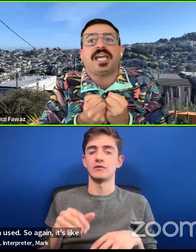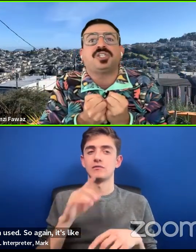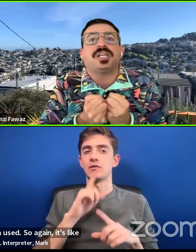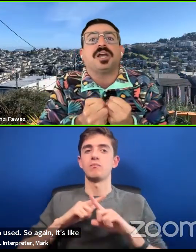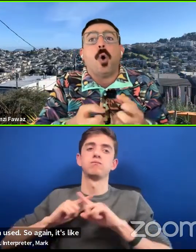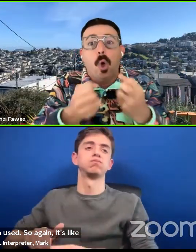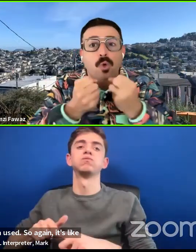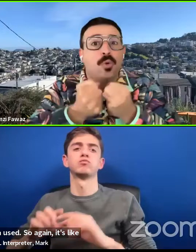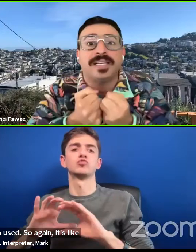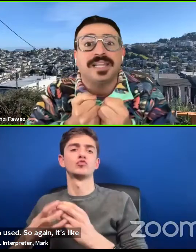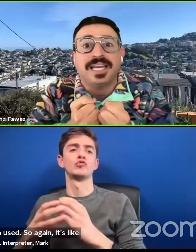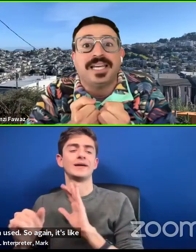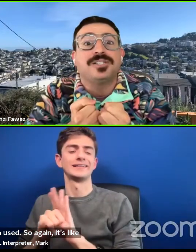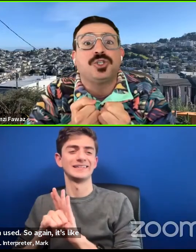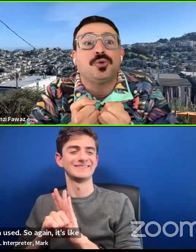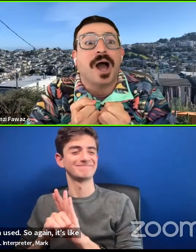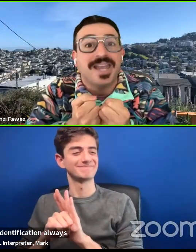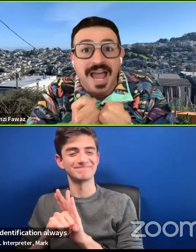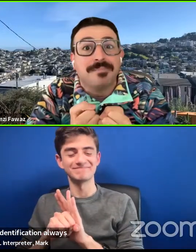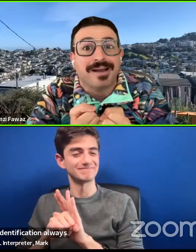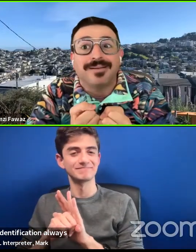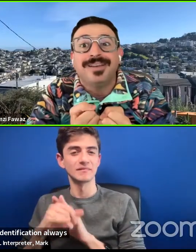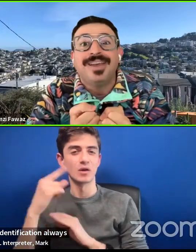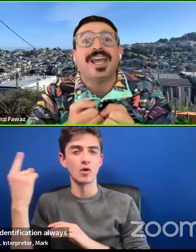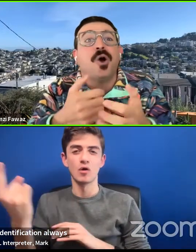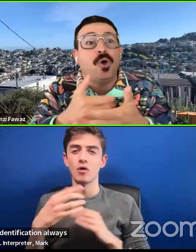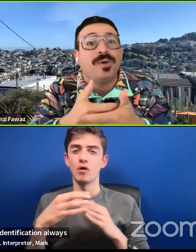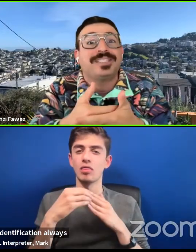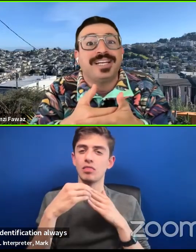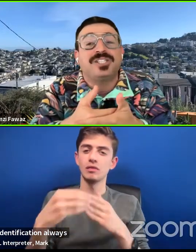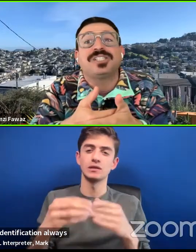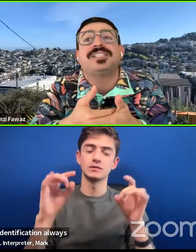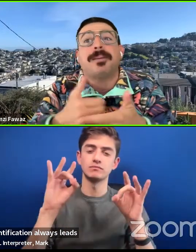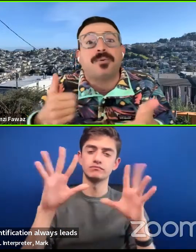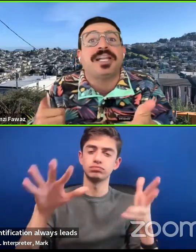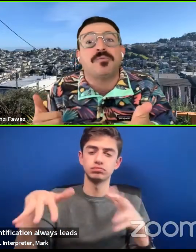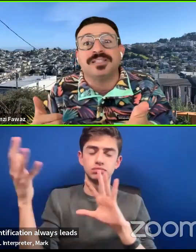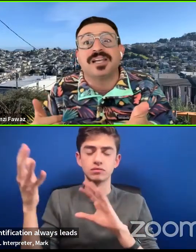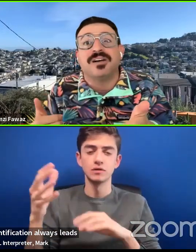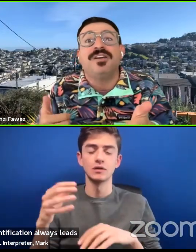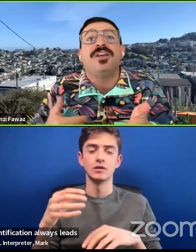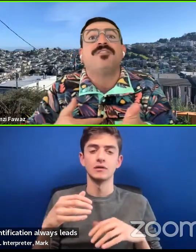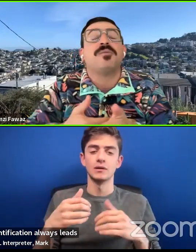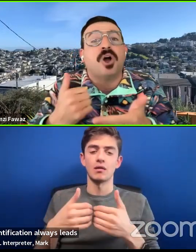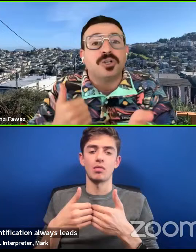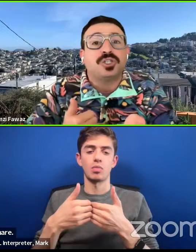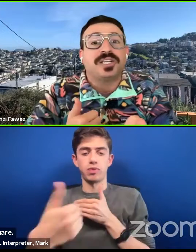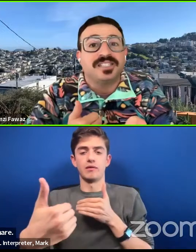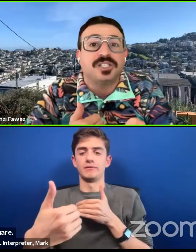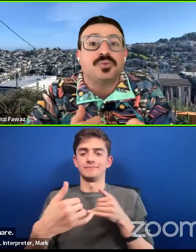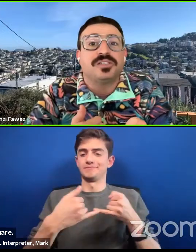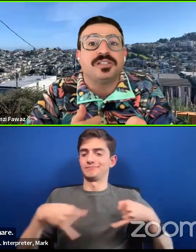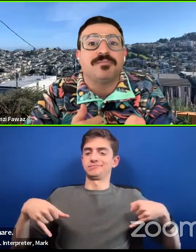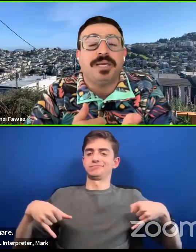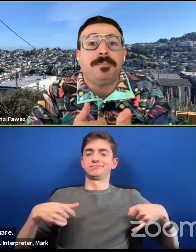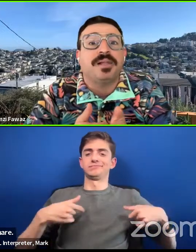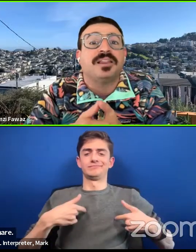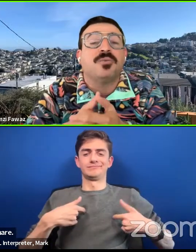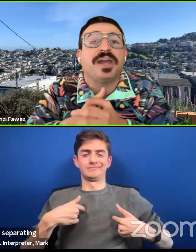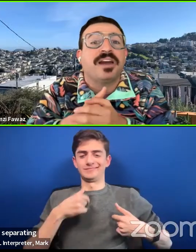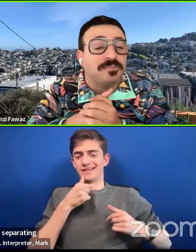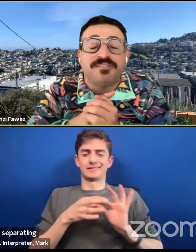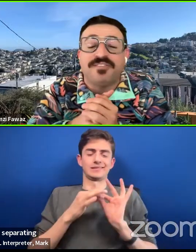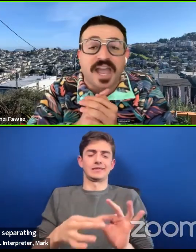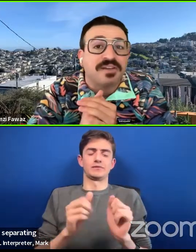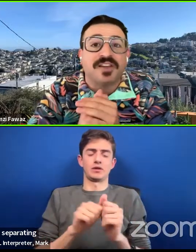identification always leads to a nightmare. It always leads to separating oneself from larger constituencies of